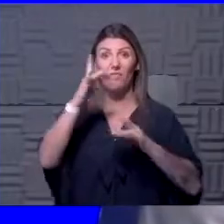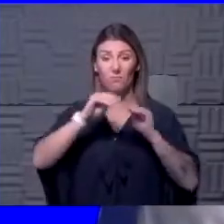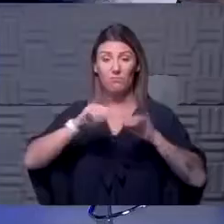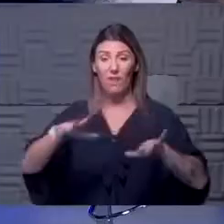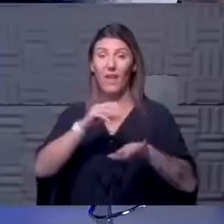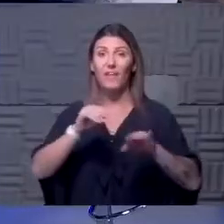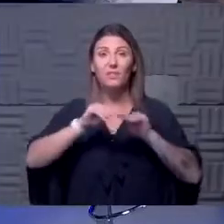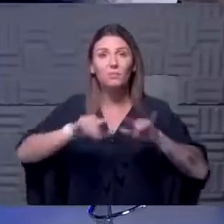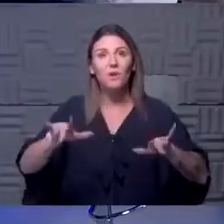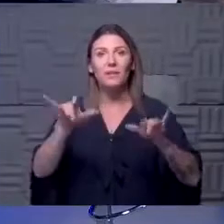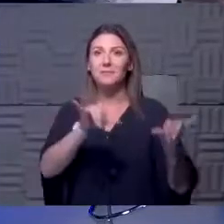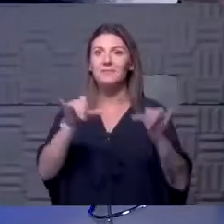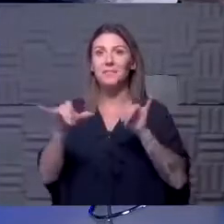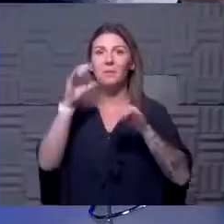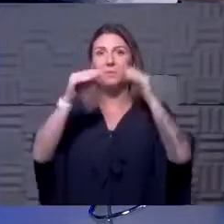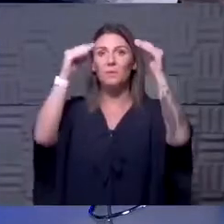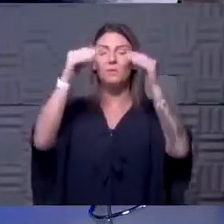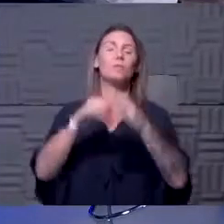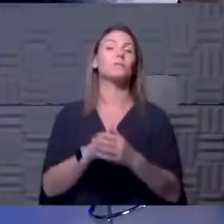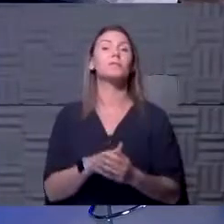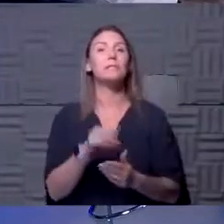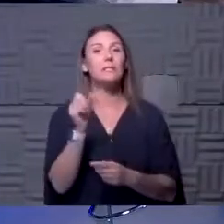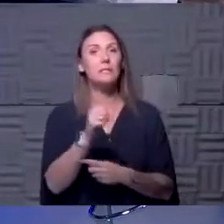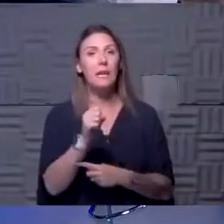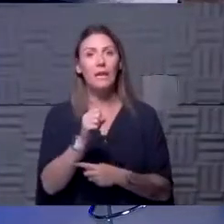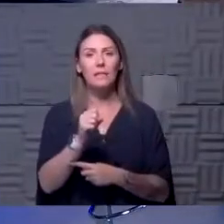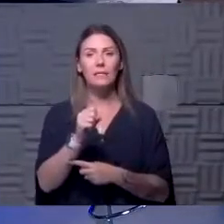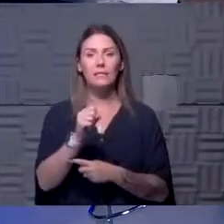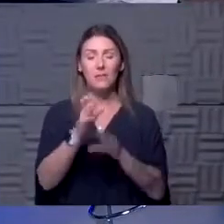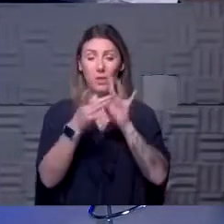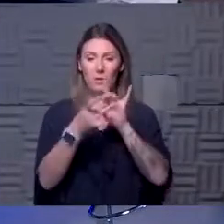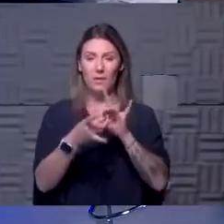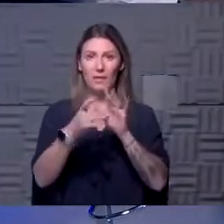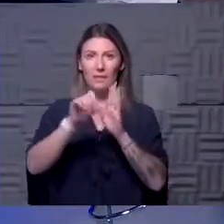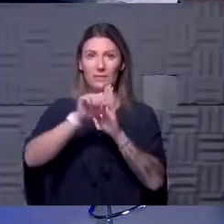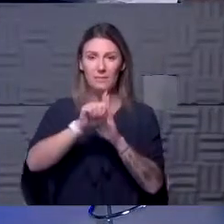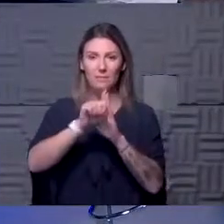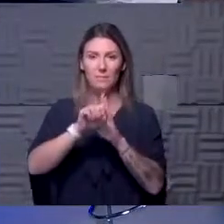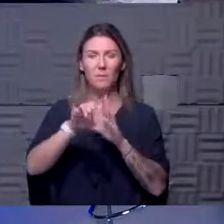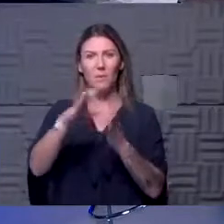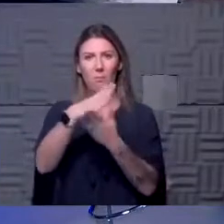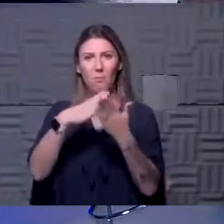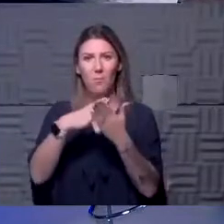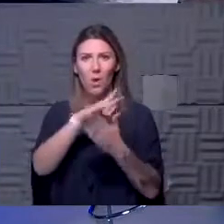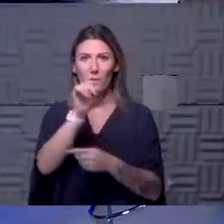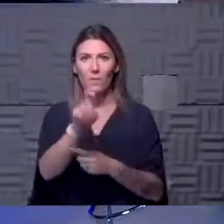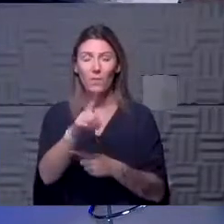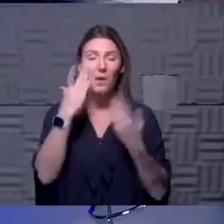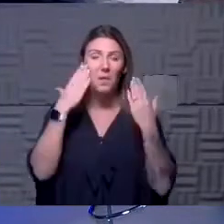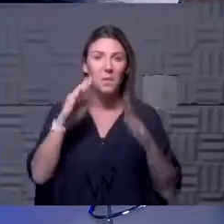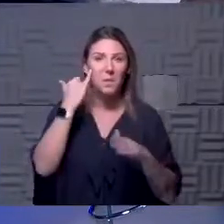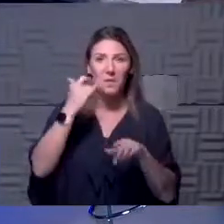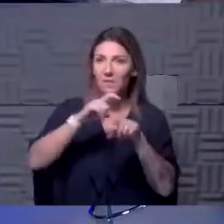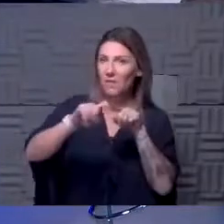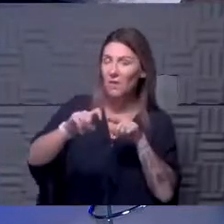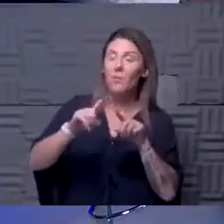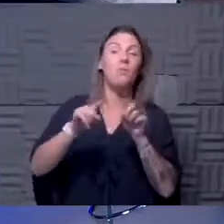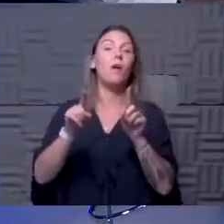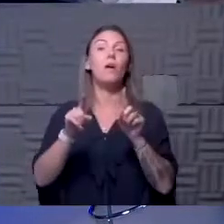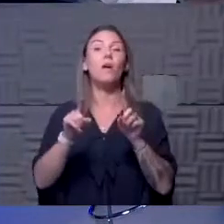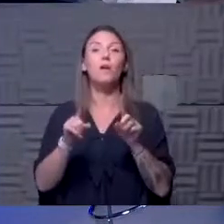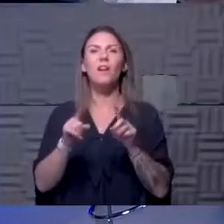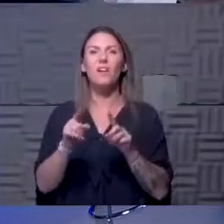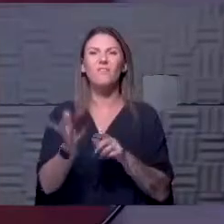And still spread the same as adults. Yes. And I think, you know, around the symptom part of that question, I don't know if you've had these calls or not, Dana, but I had